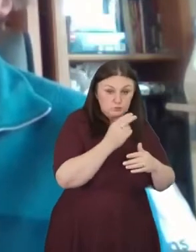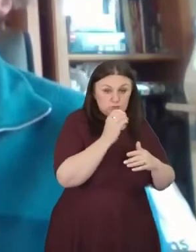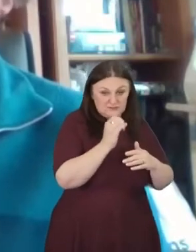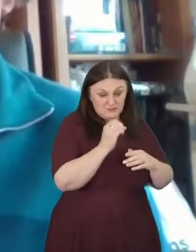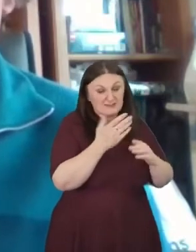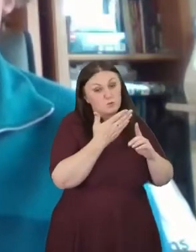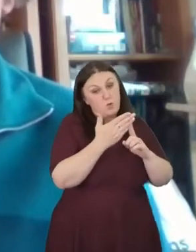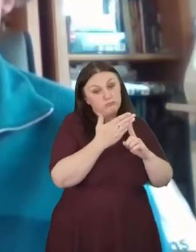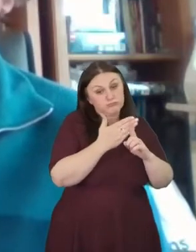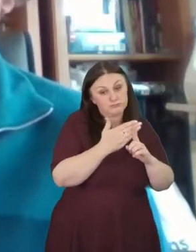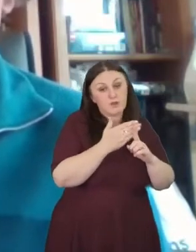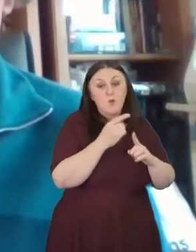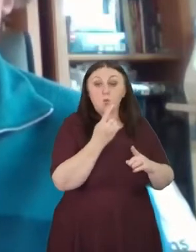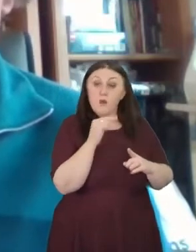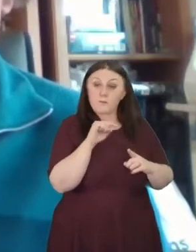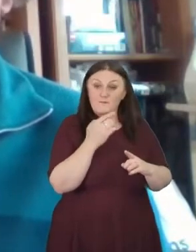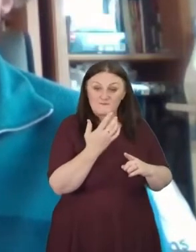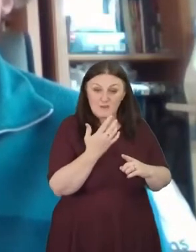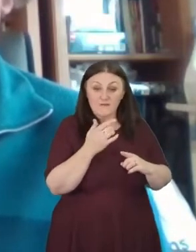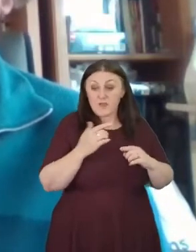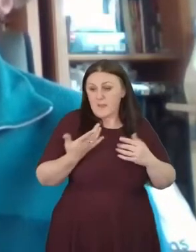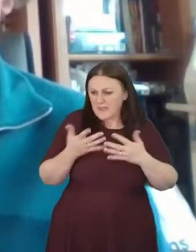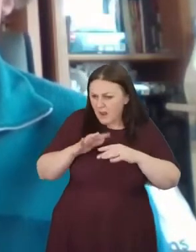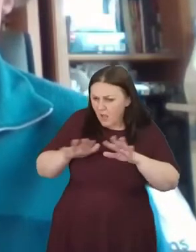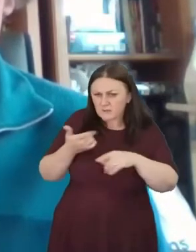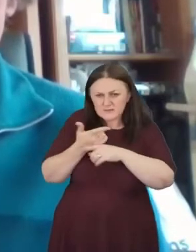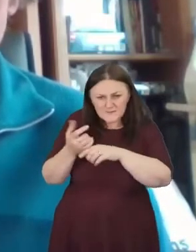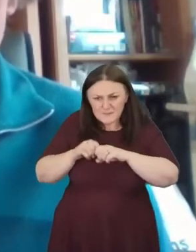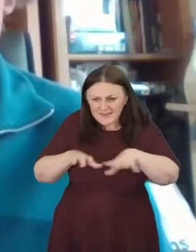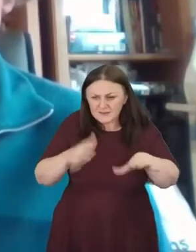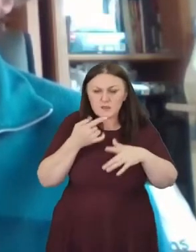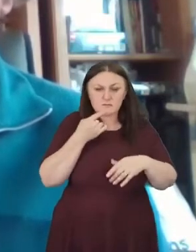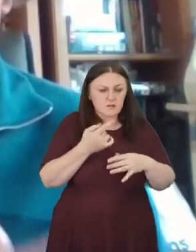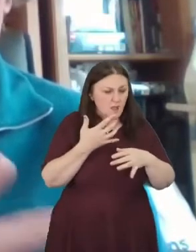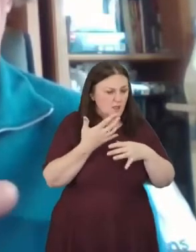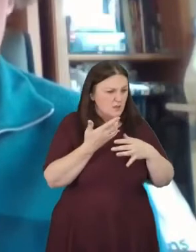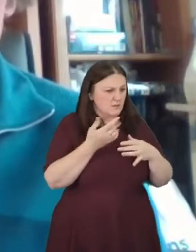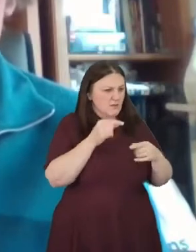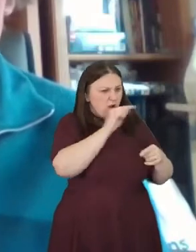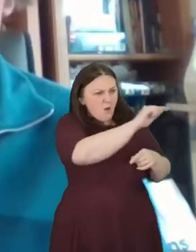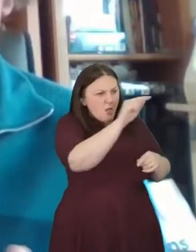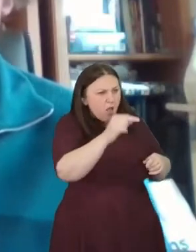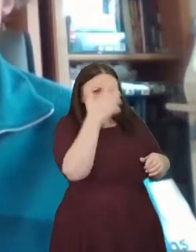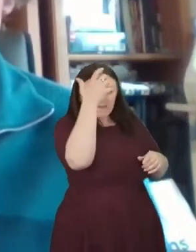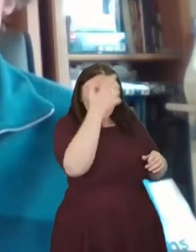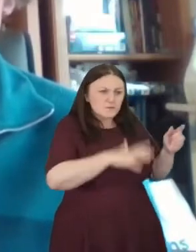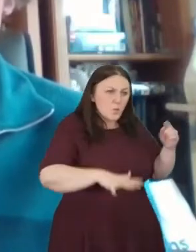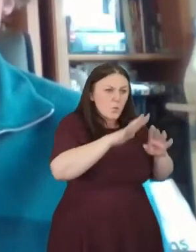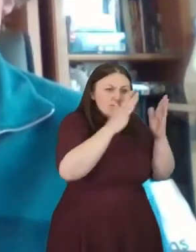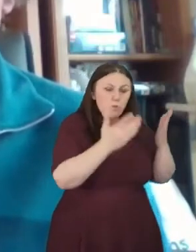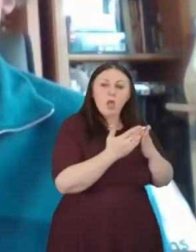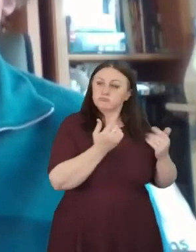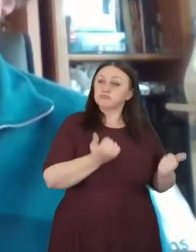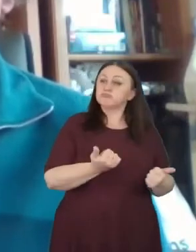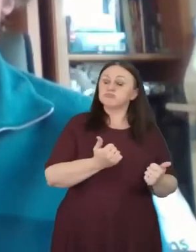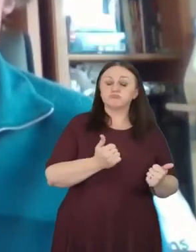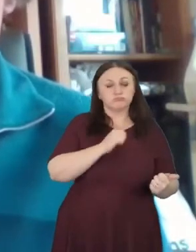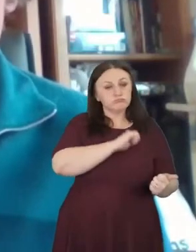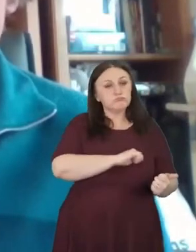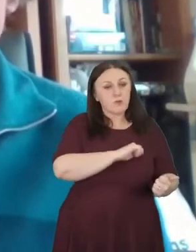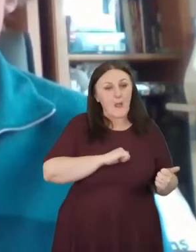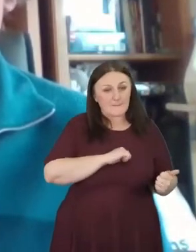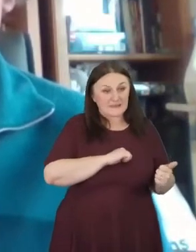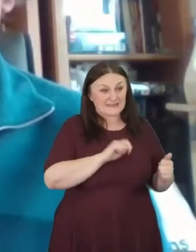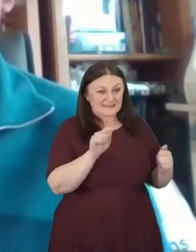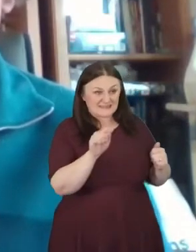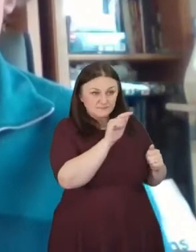noticed in the media fees recently that lots of governments around the world are making promises. So far, those promises add up to